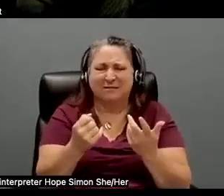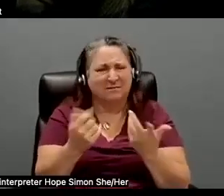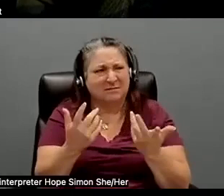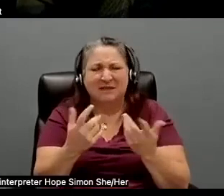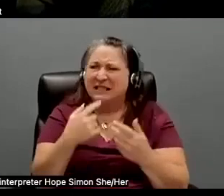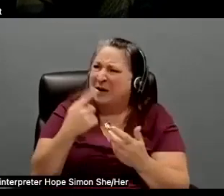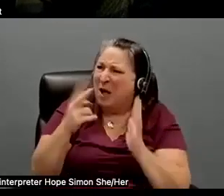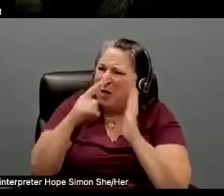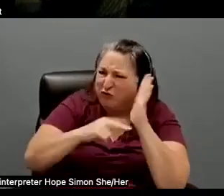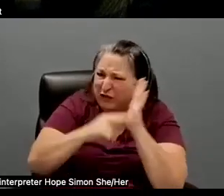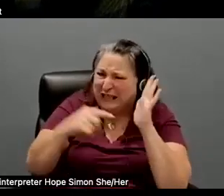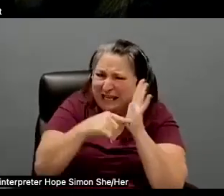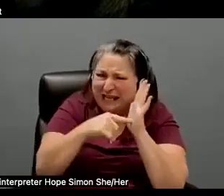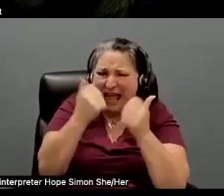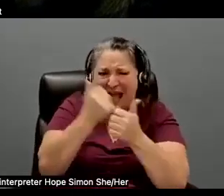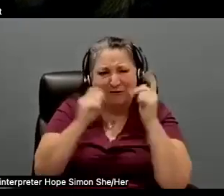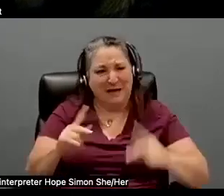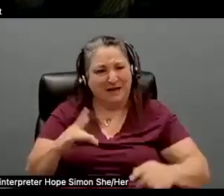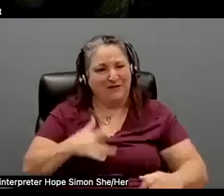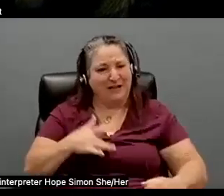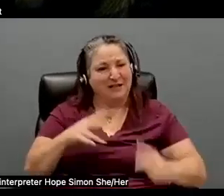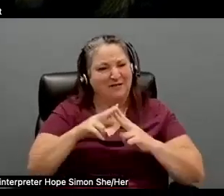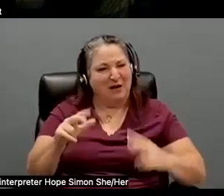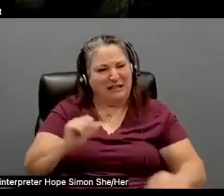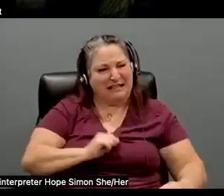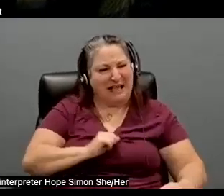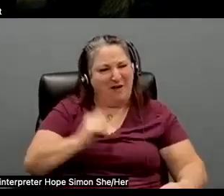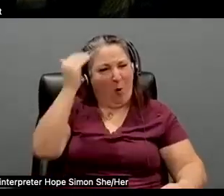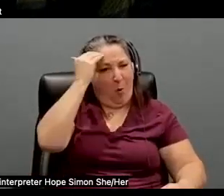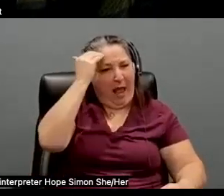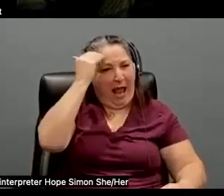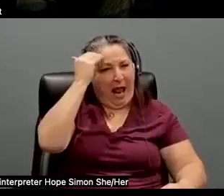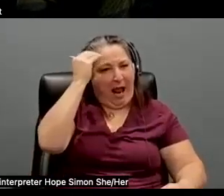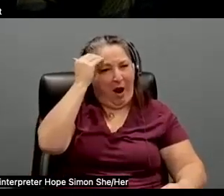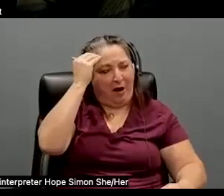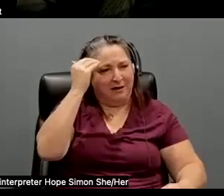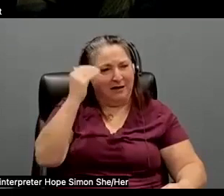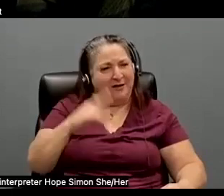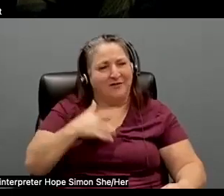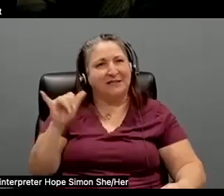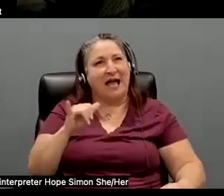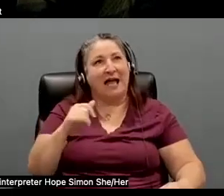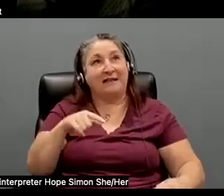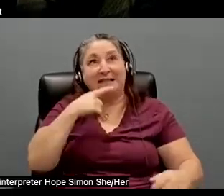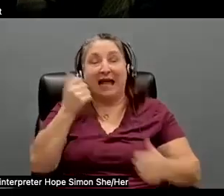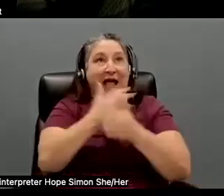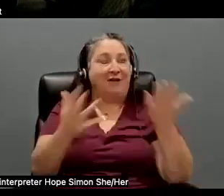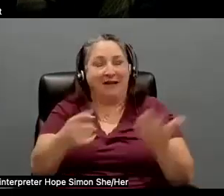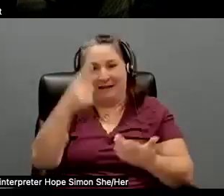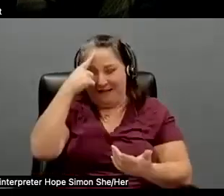reading the reading through it all, everybody feels very self-aware and it feels like they're saying everything that they think.